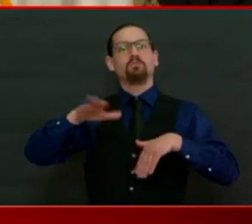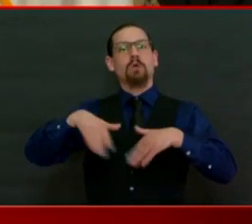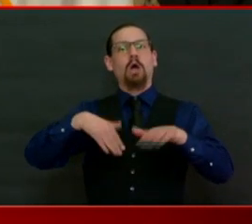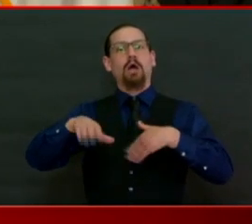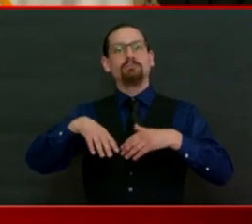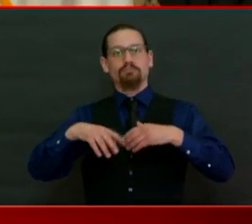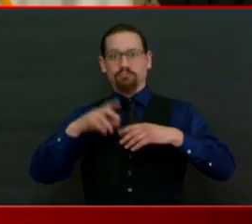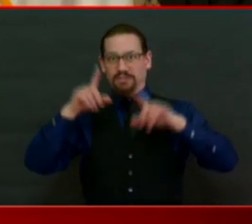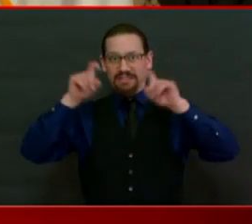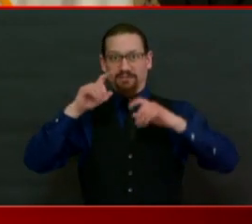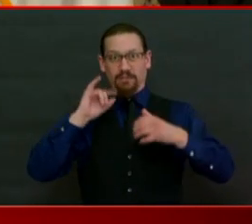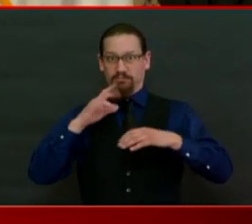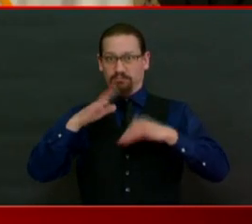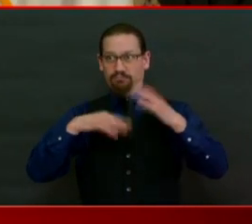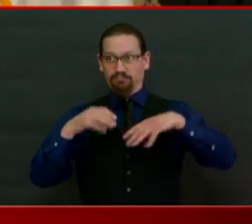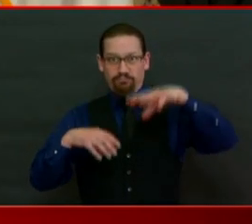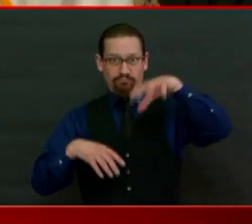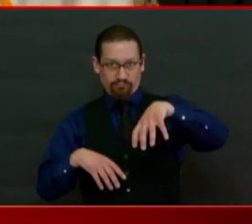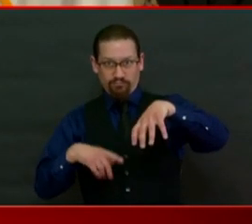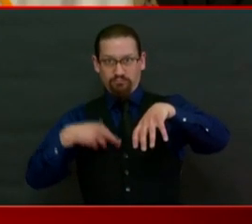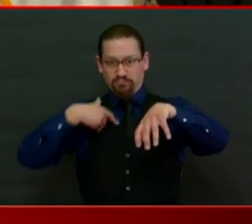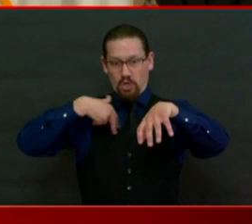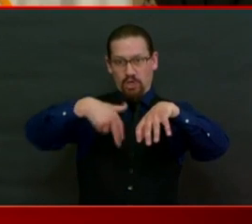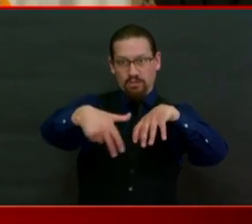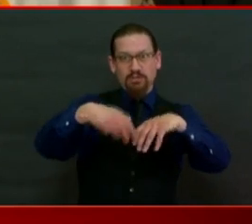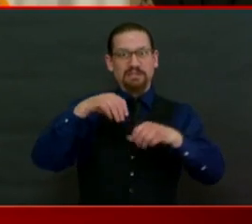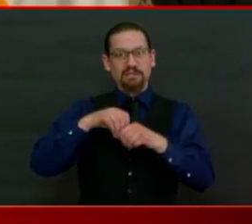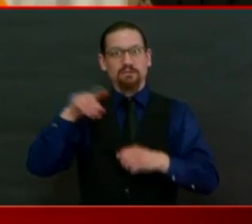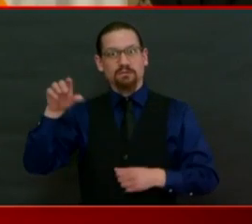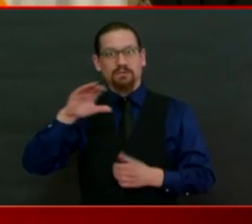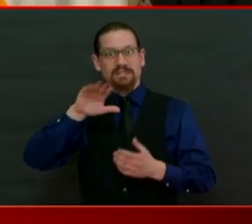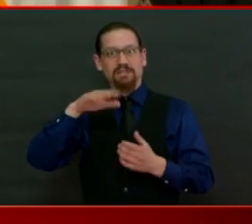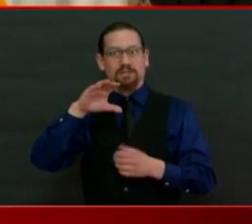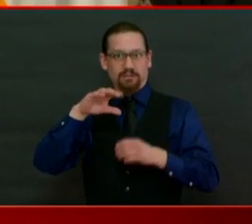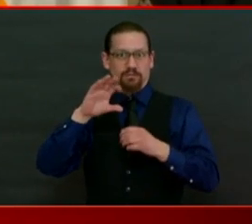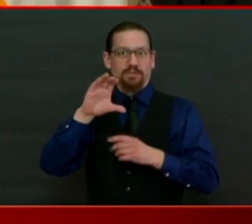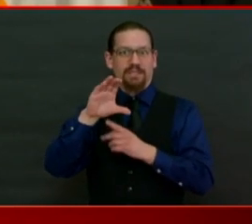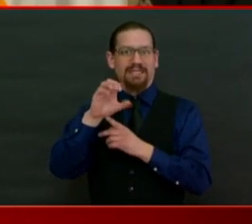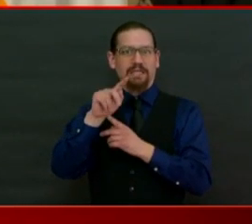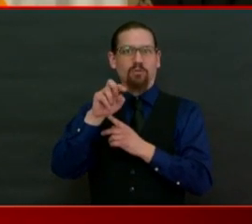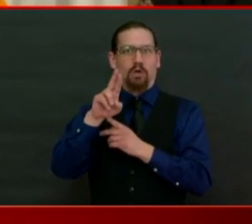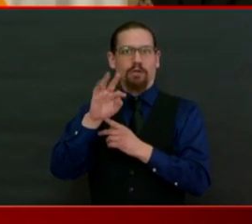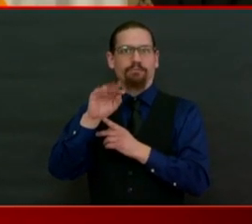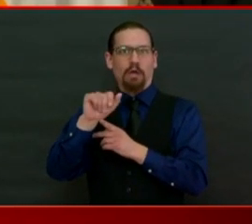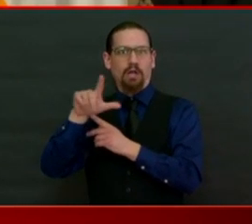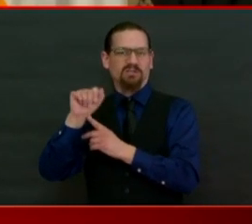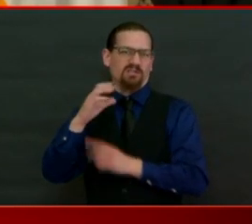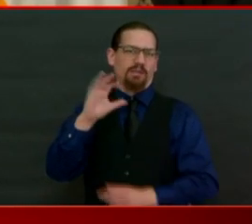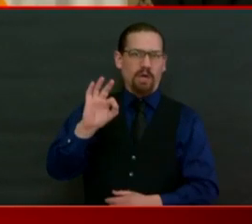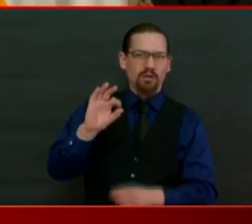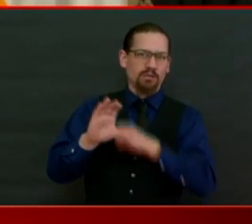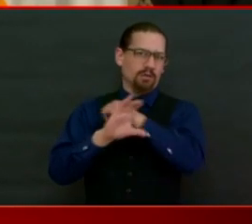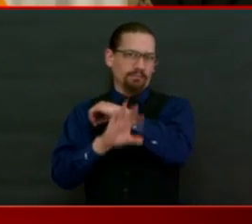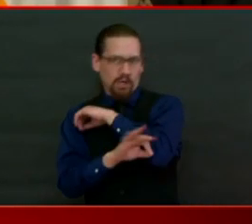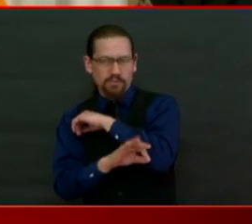to do more testing. Lots of people don't have cars. We want to be in the community, and then we'll get more information.